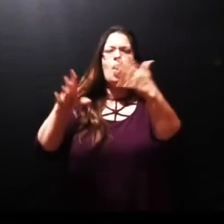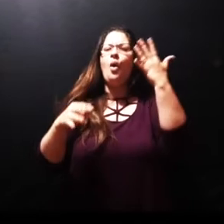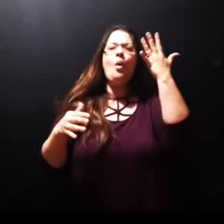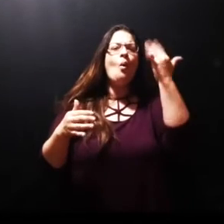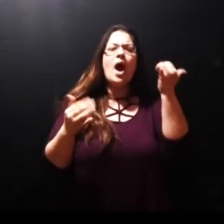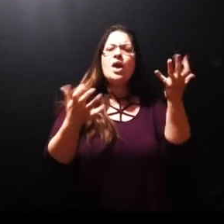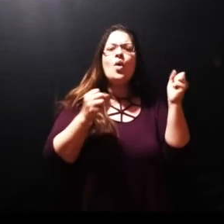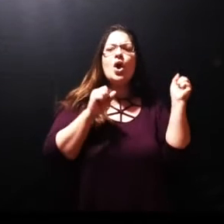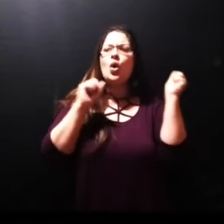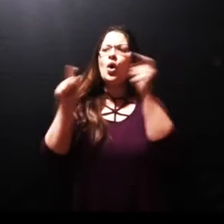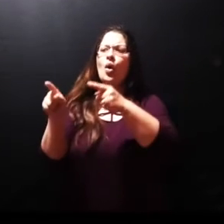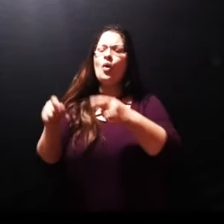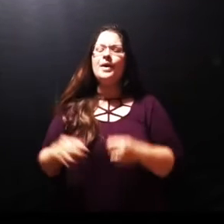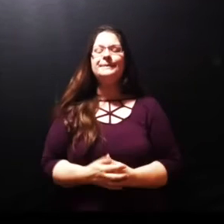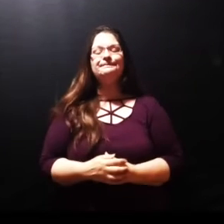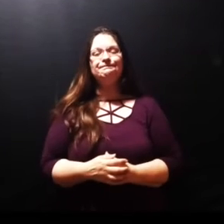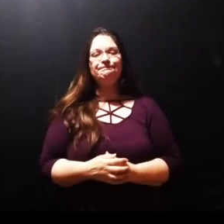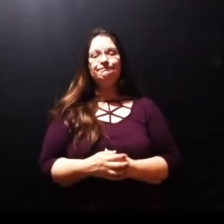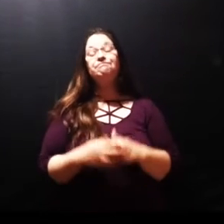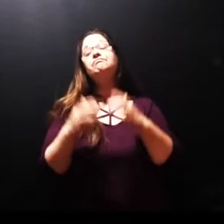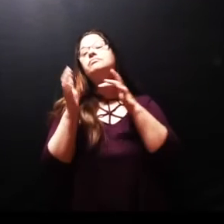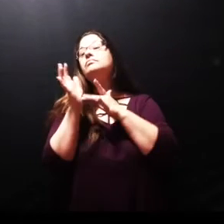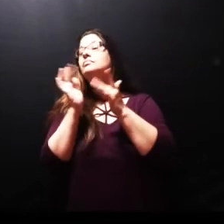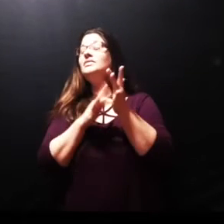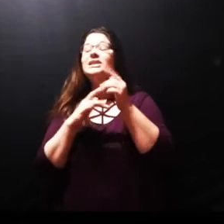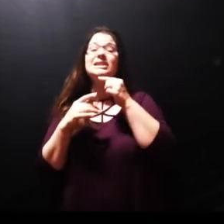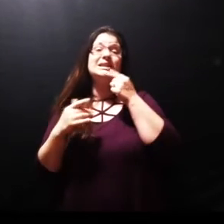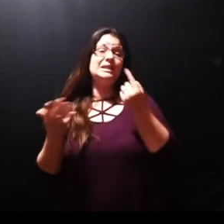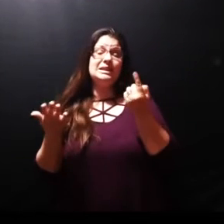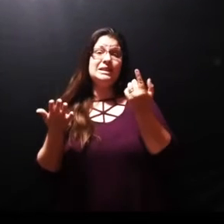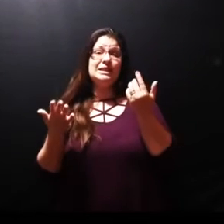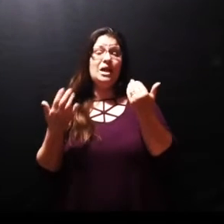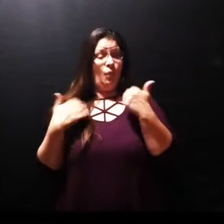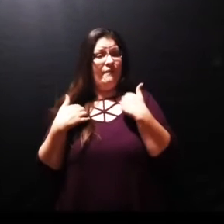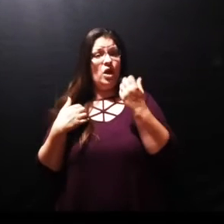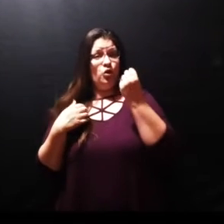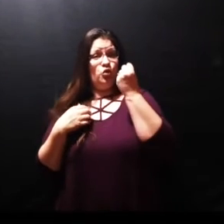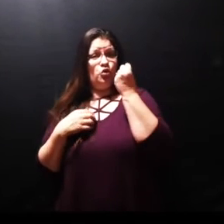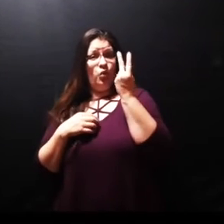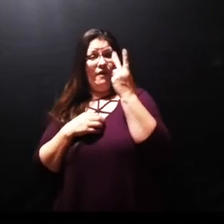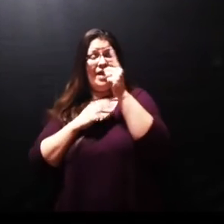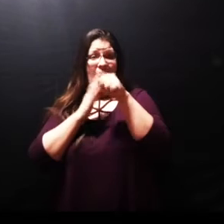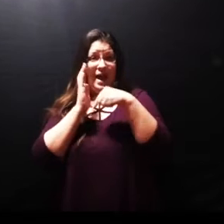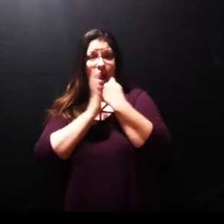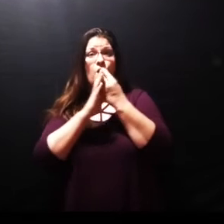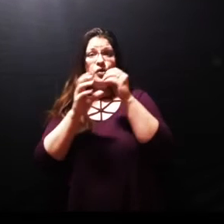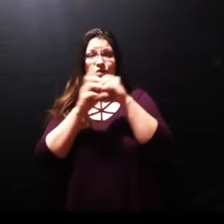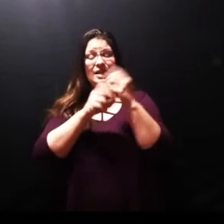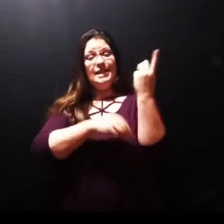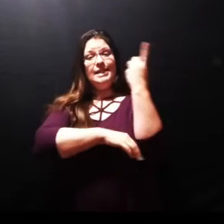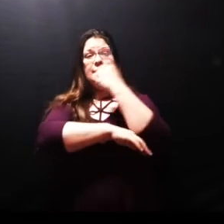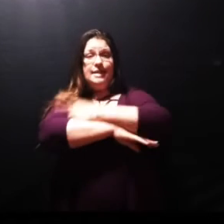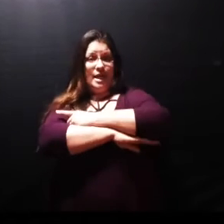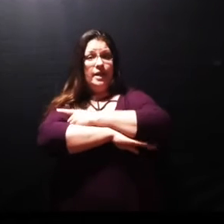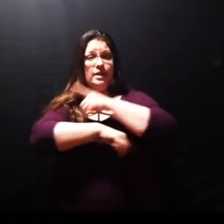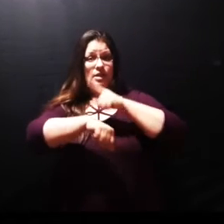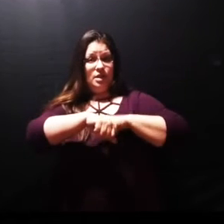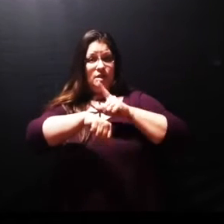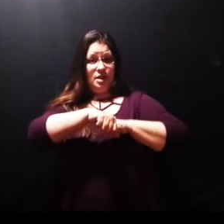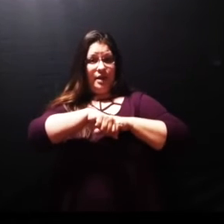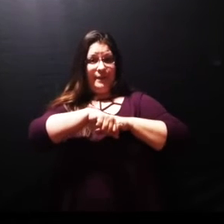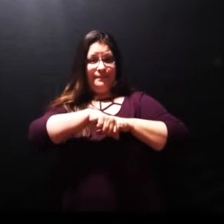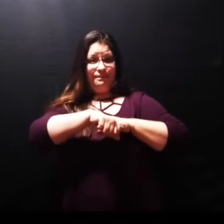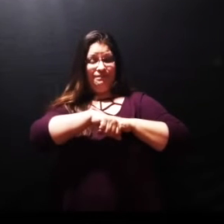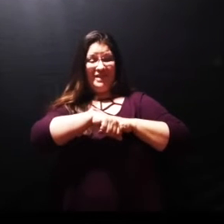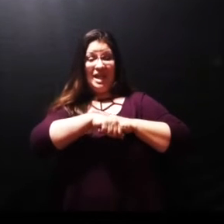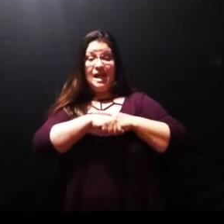there not twelve hours are the day if any man walk in the day he stumbleth not because he seeth the light of this